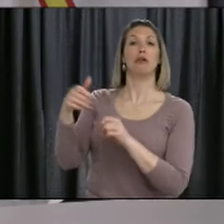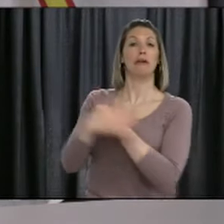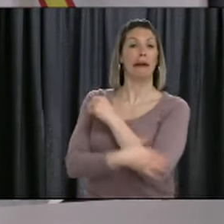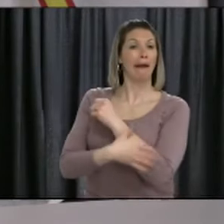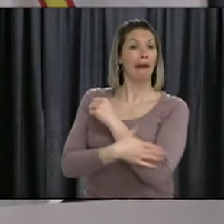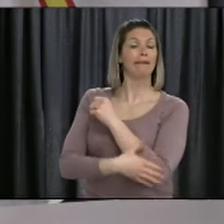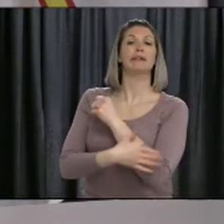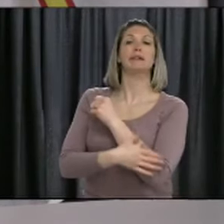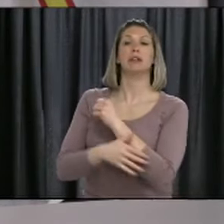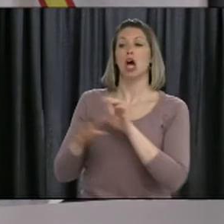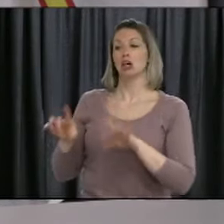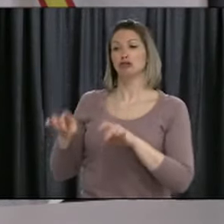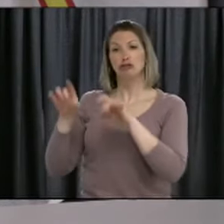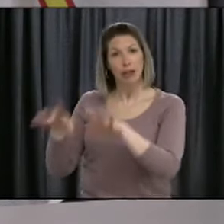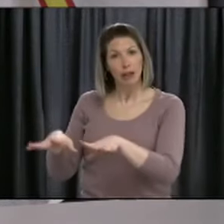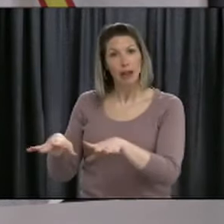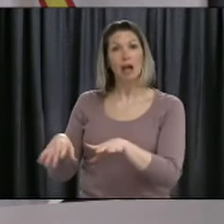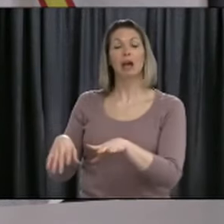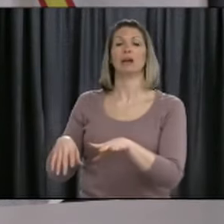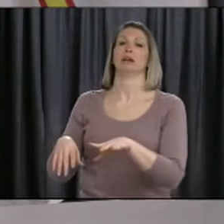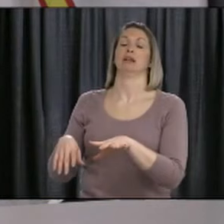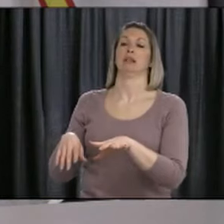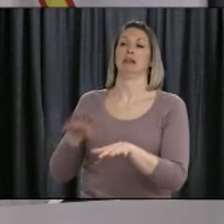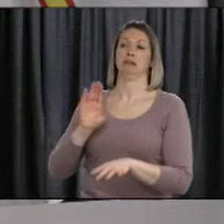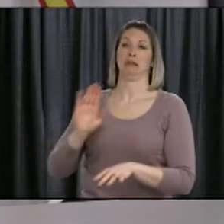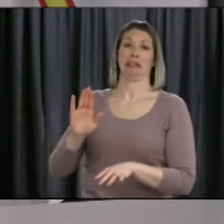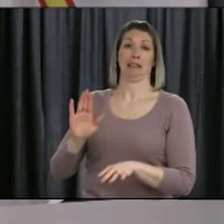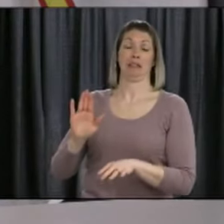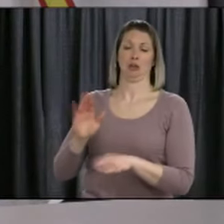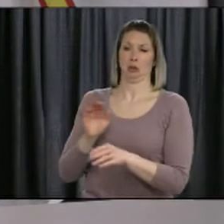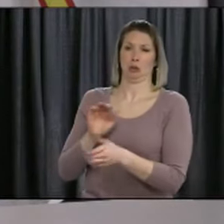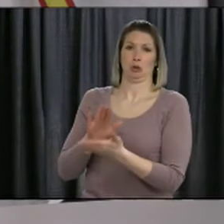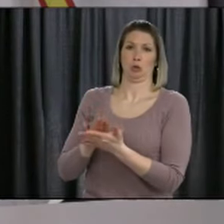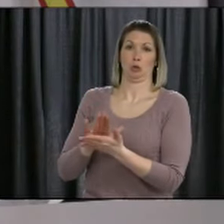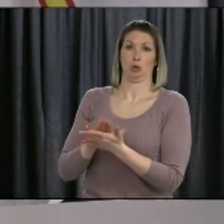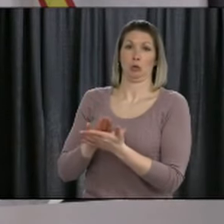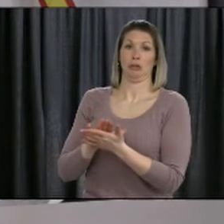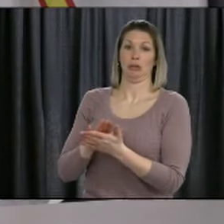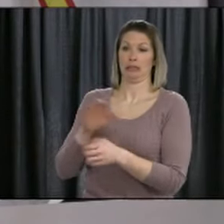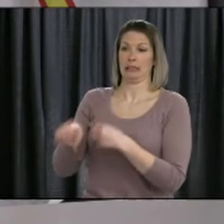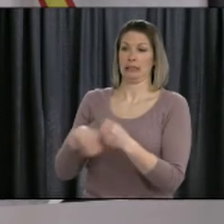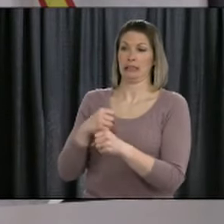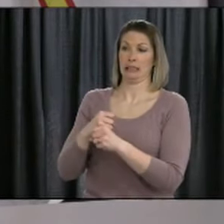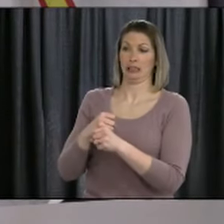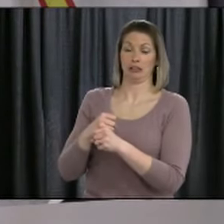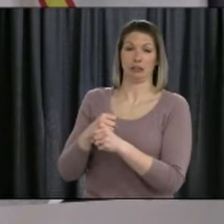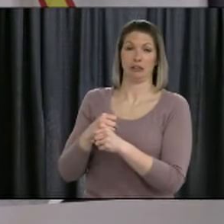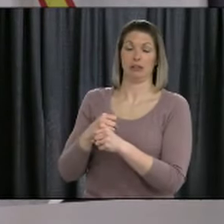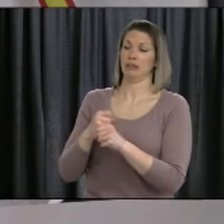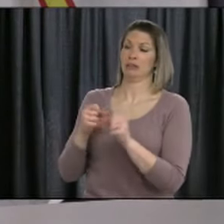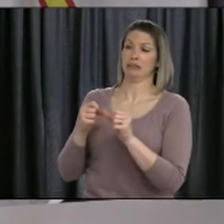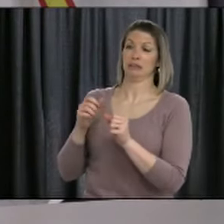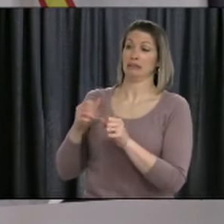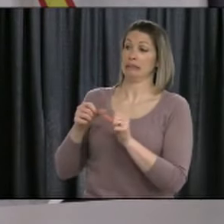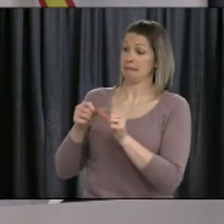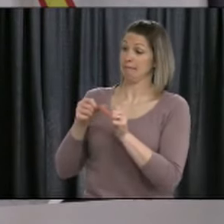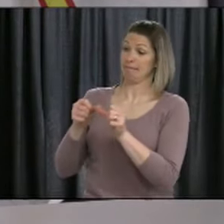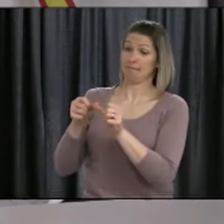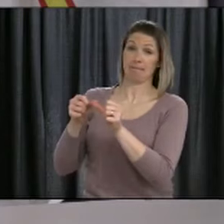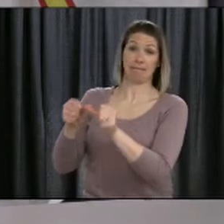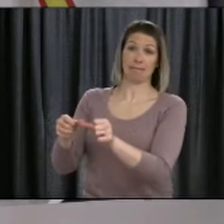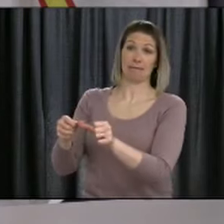in Australia and New Zealand now, they're having their school year is starting, so we're still ongoing, I should say. So,